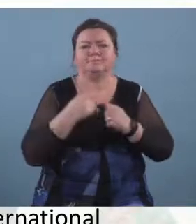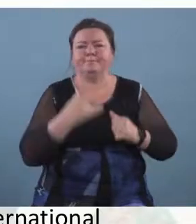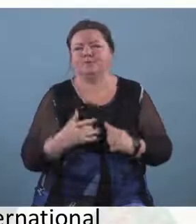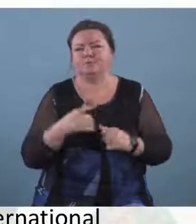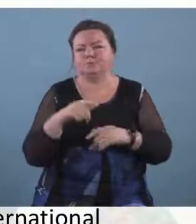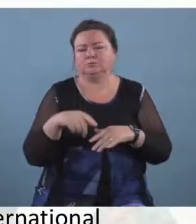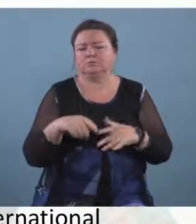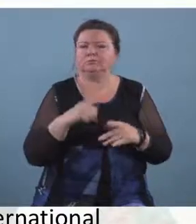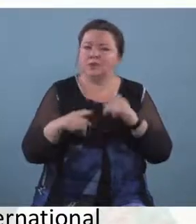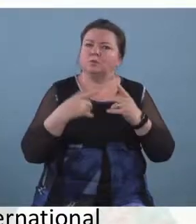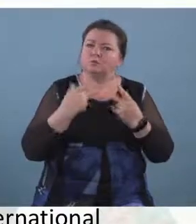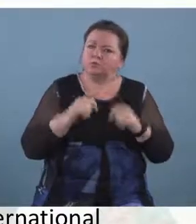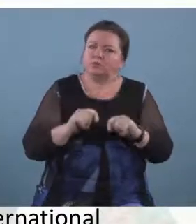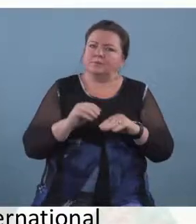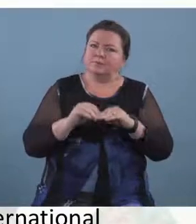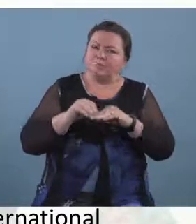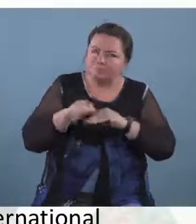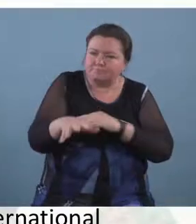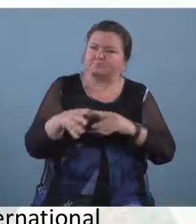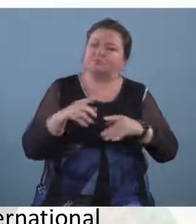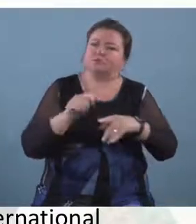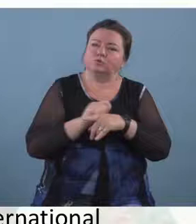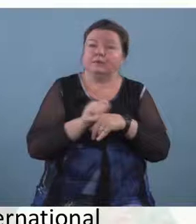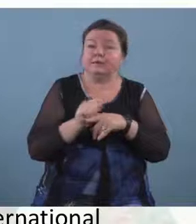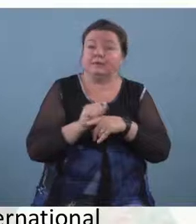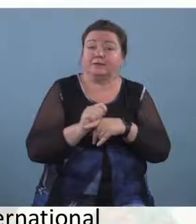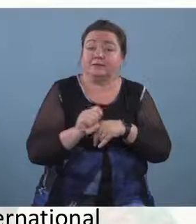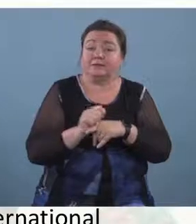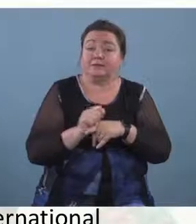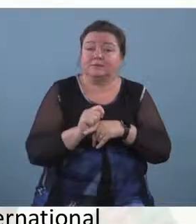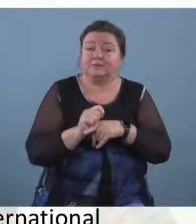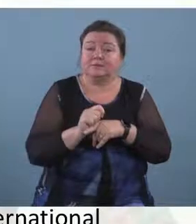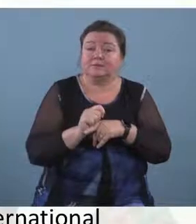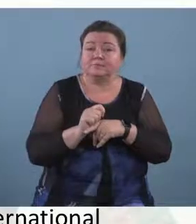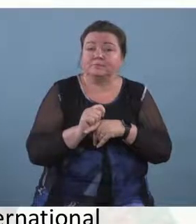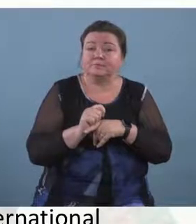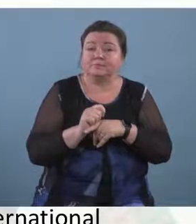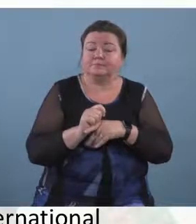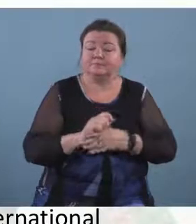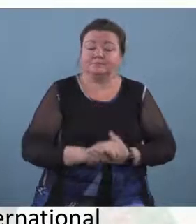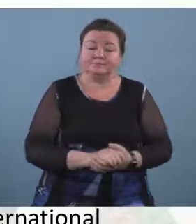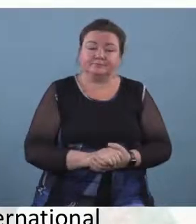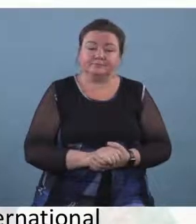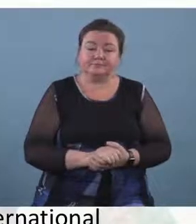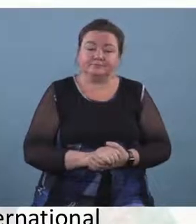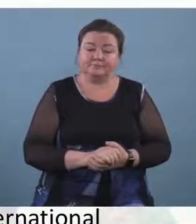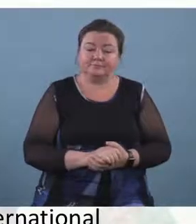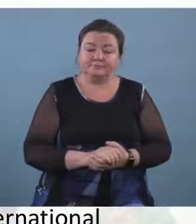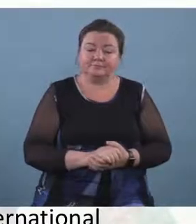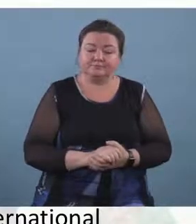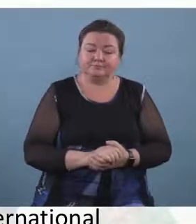when we give training that you know